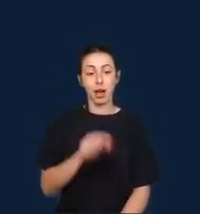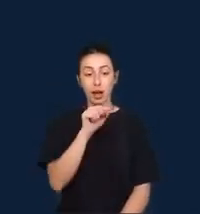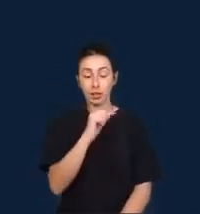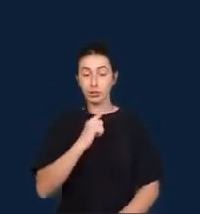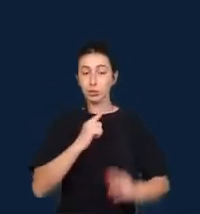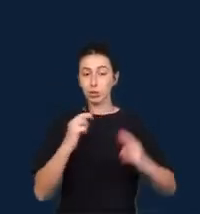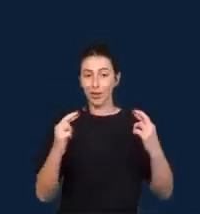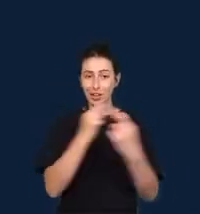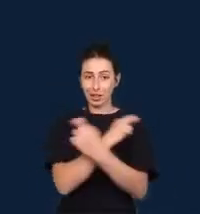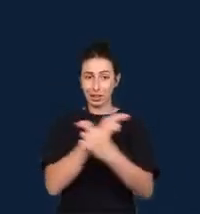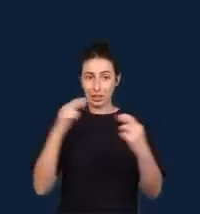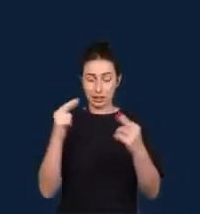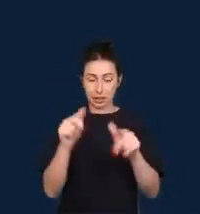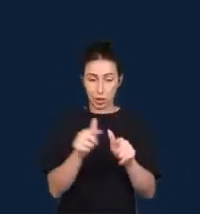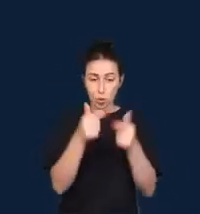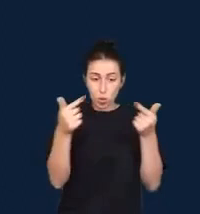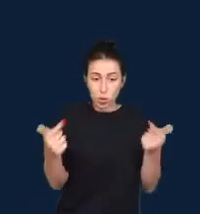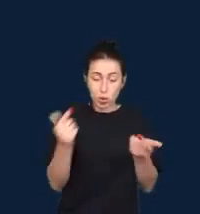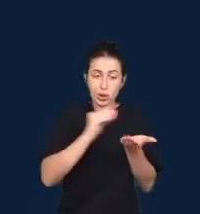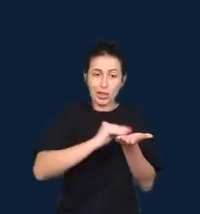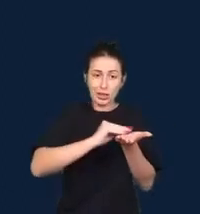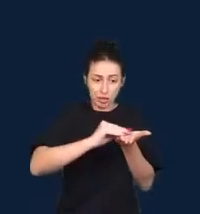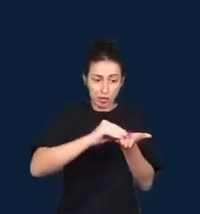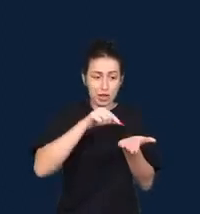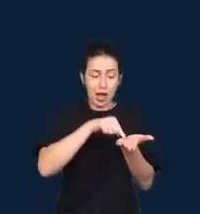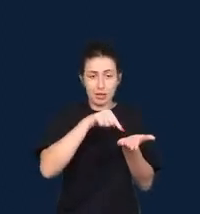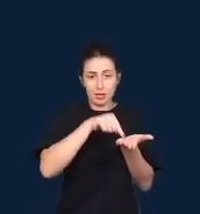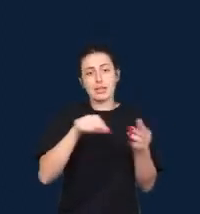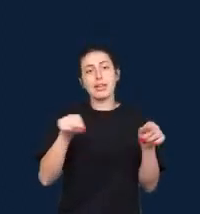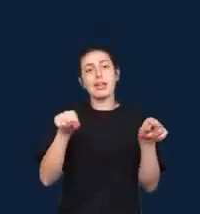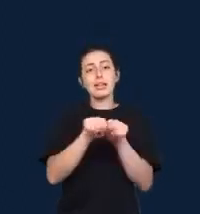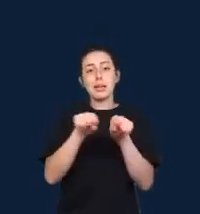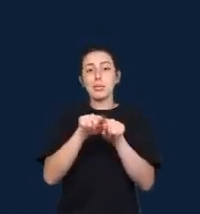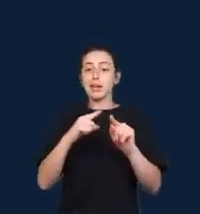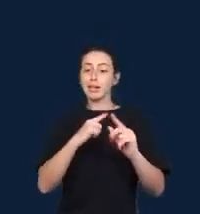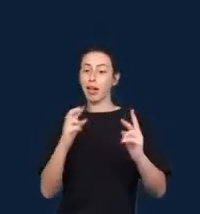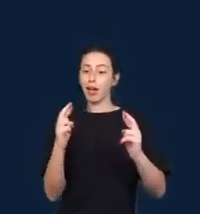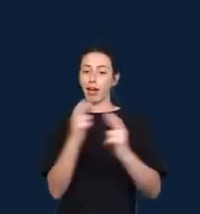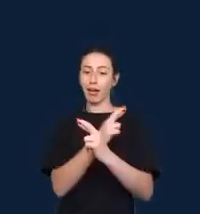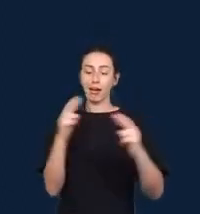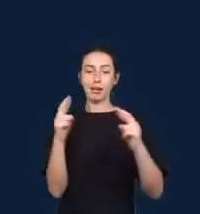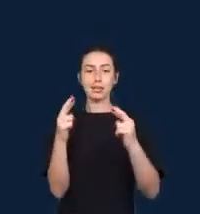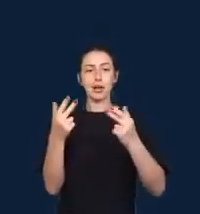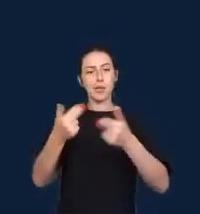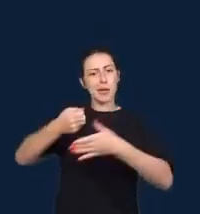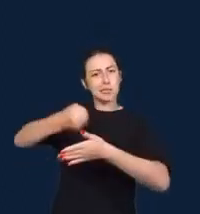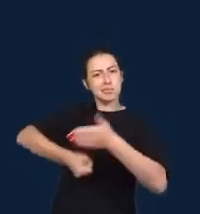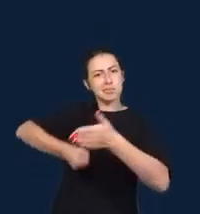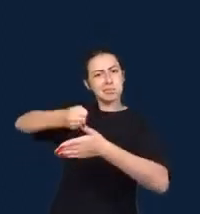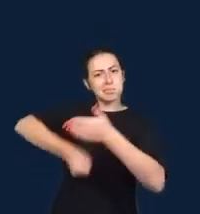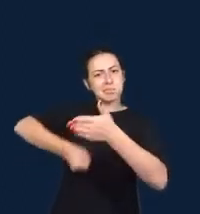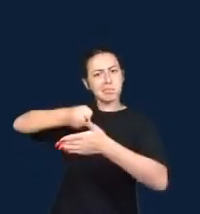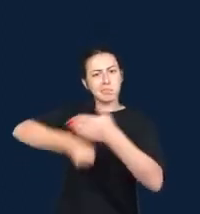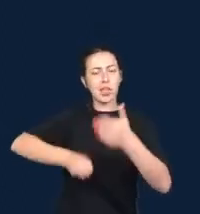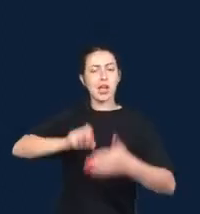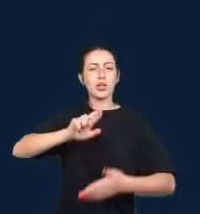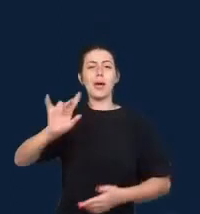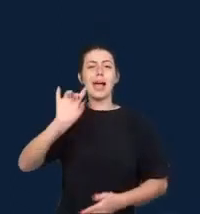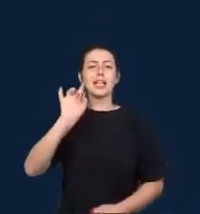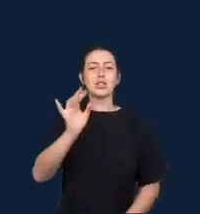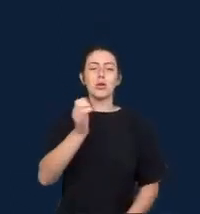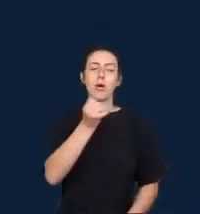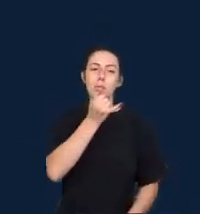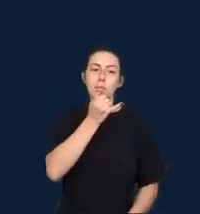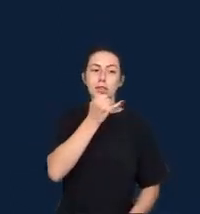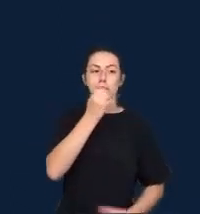That is data journalism that doesn't just work within dominant regimes that turn every